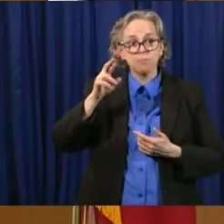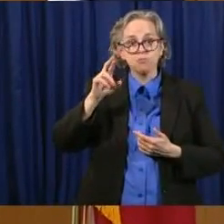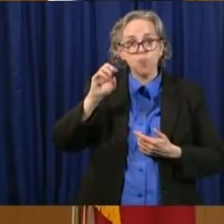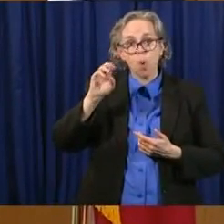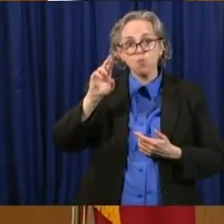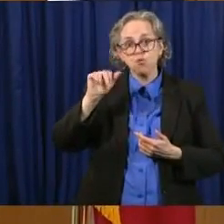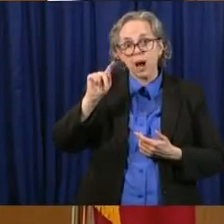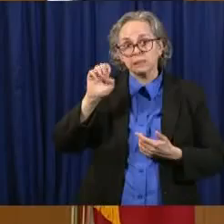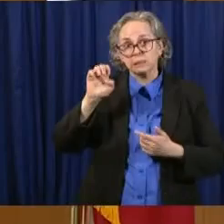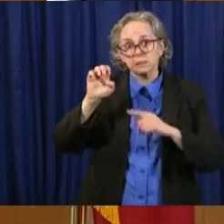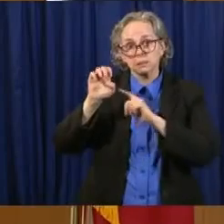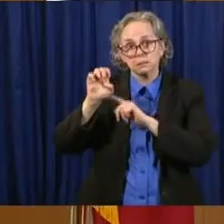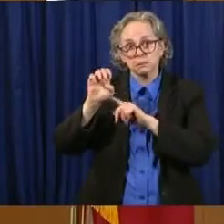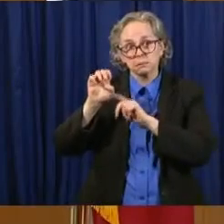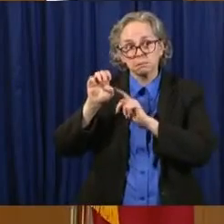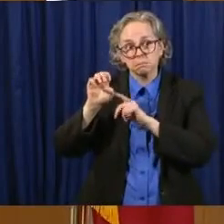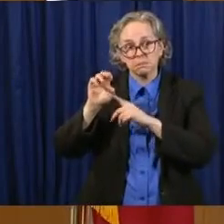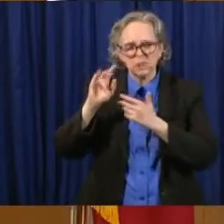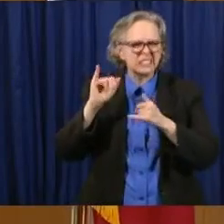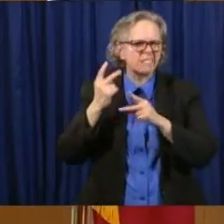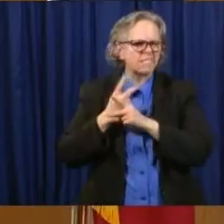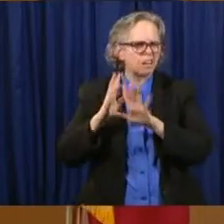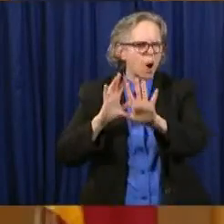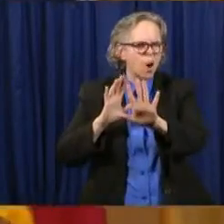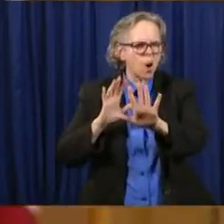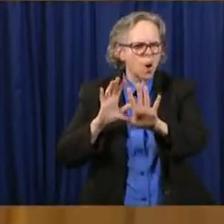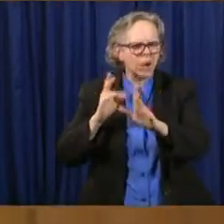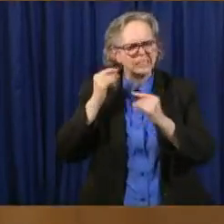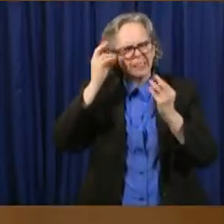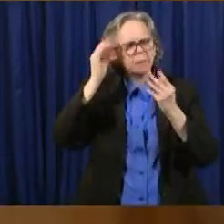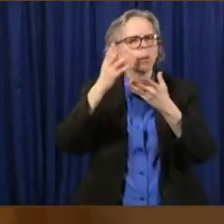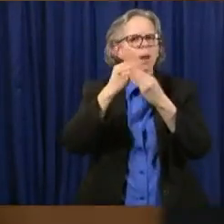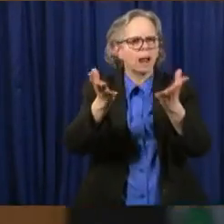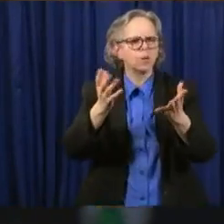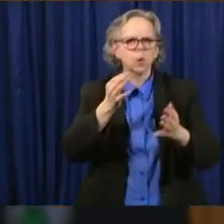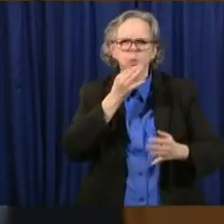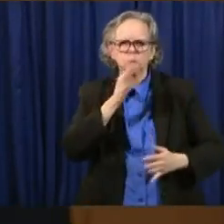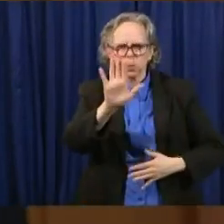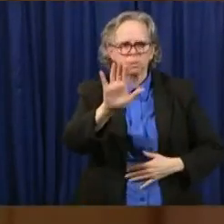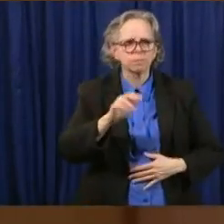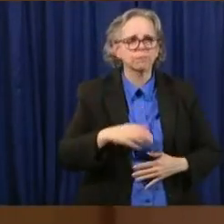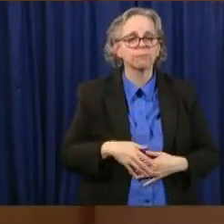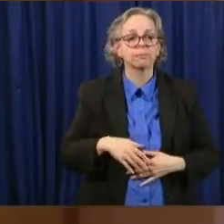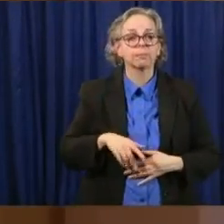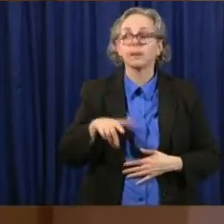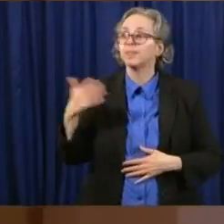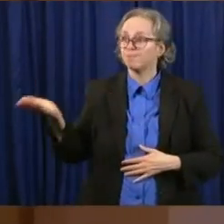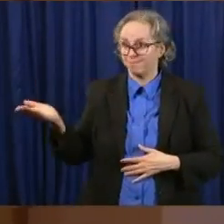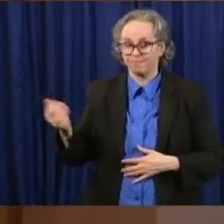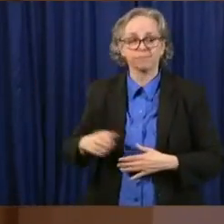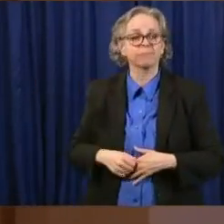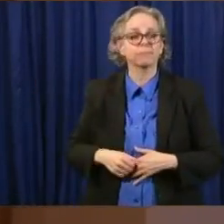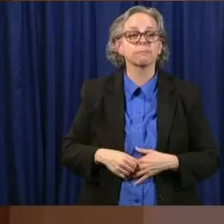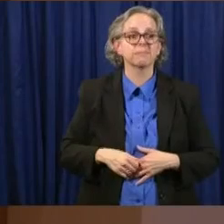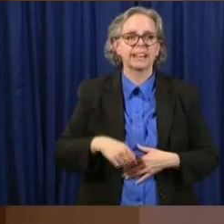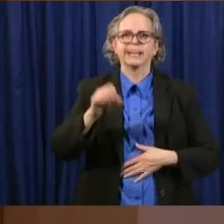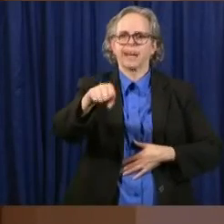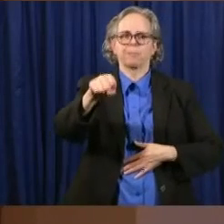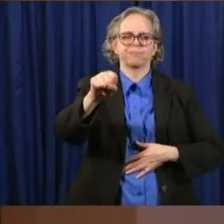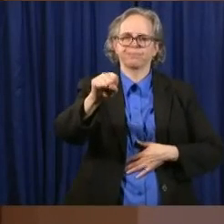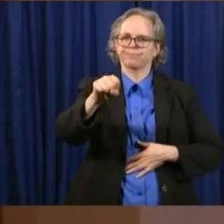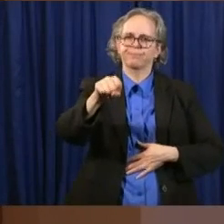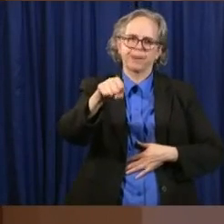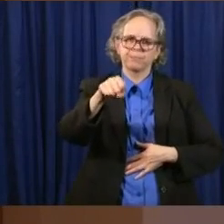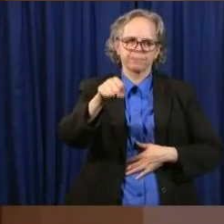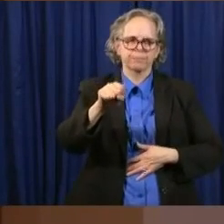an announcement in the future. Yeah, right on. We're working through those things,